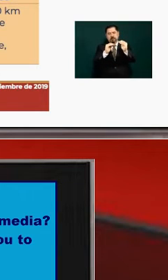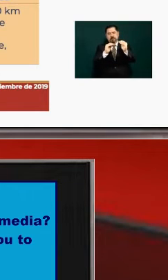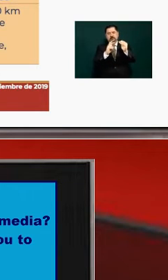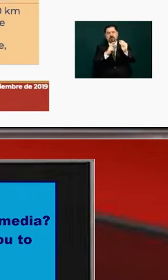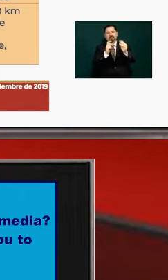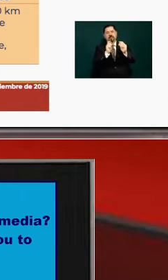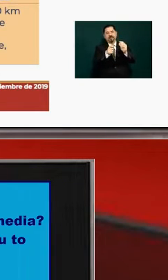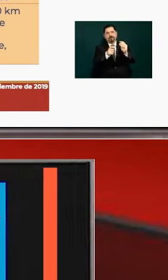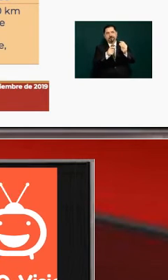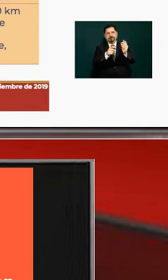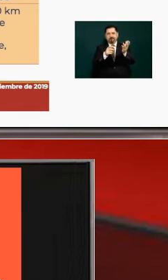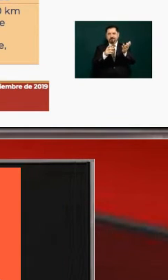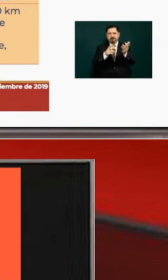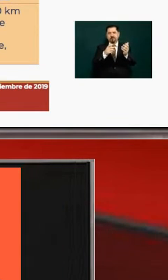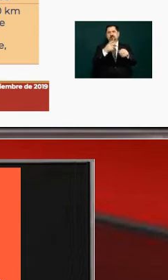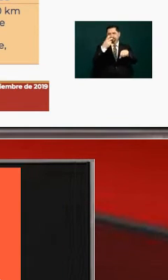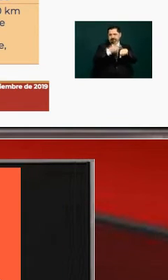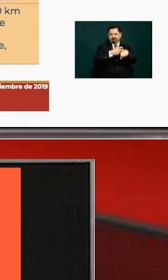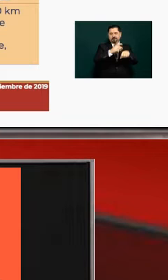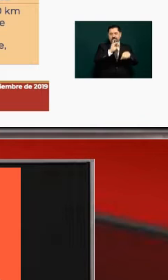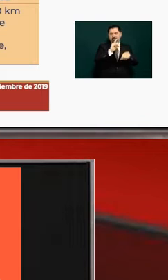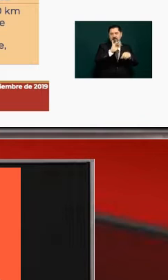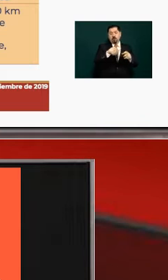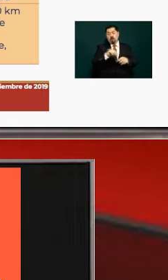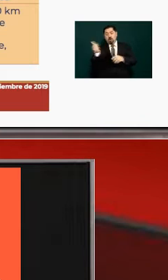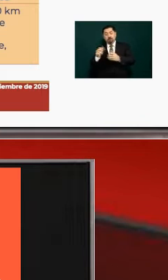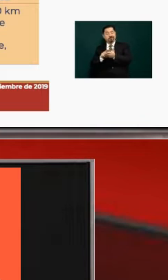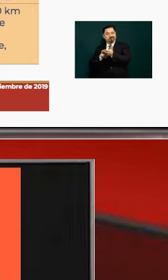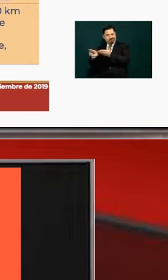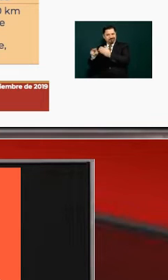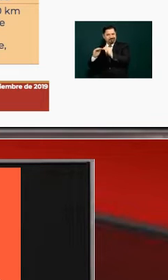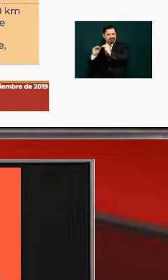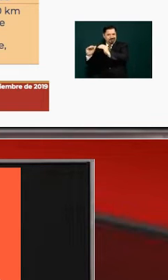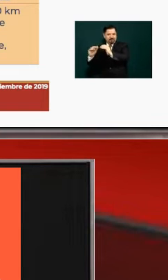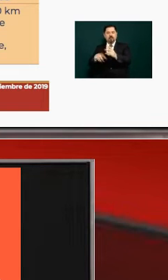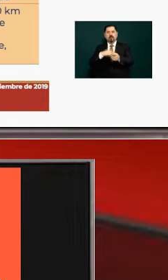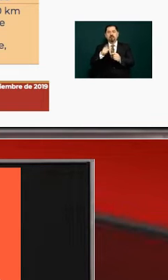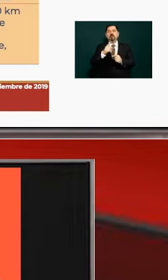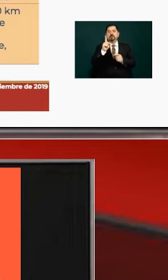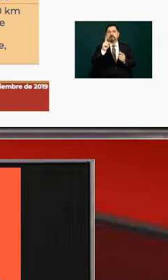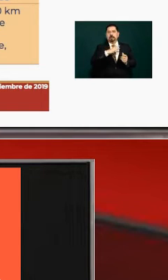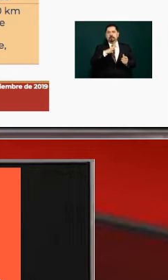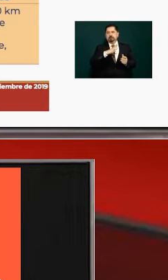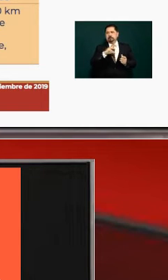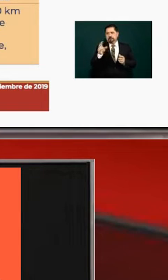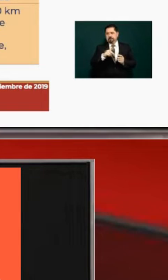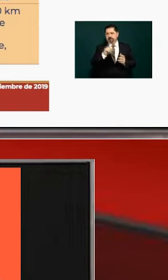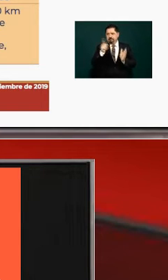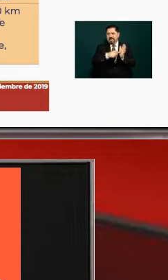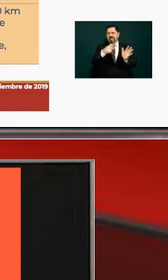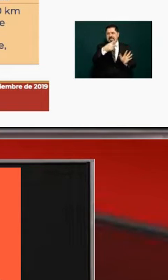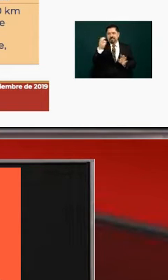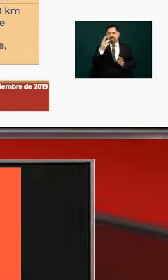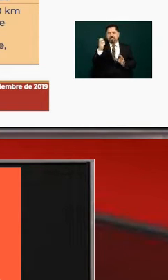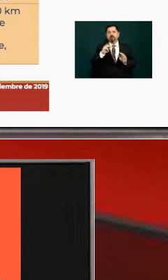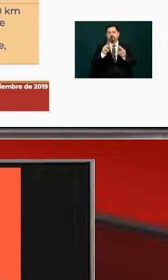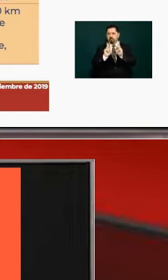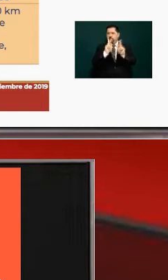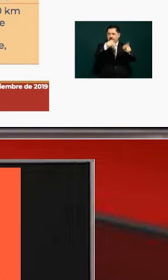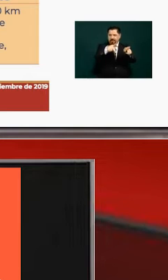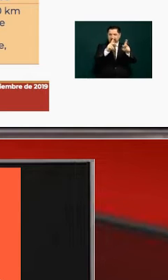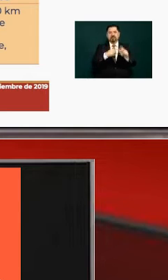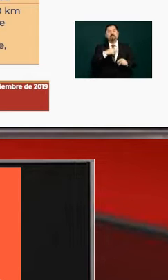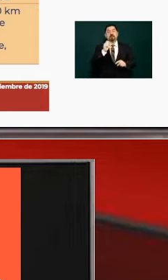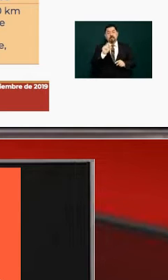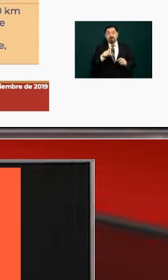how should i say um bridges and it's got some i don't know what